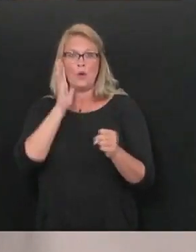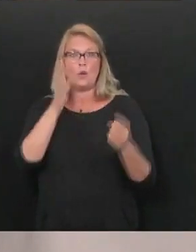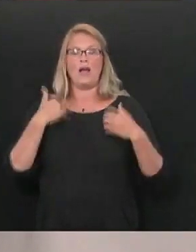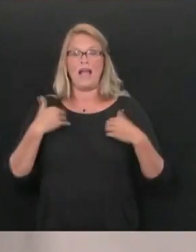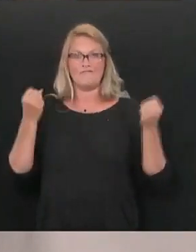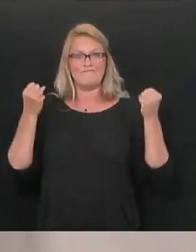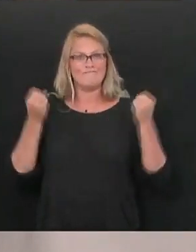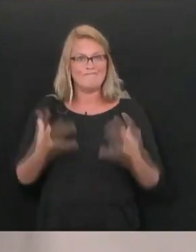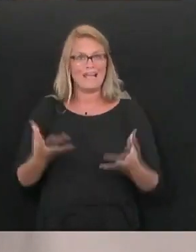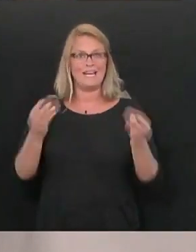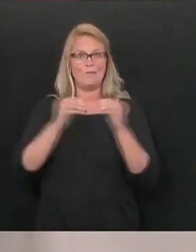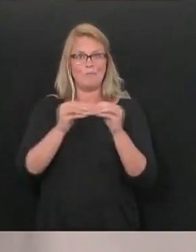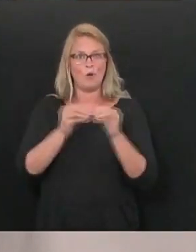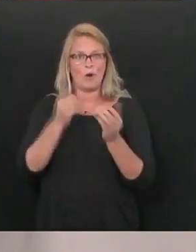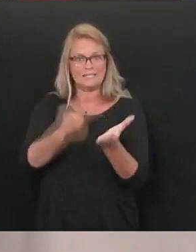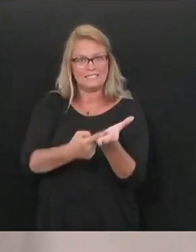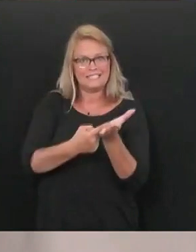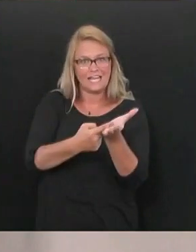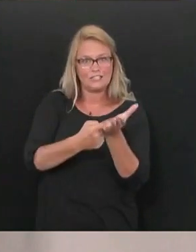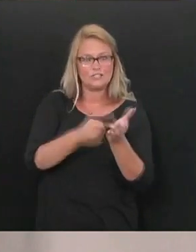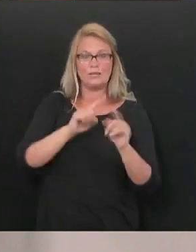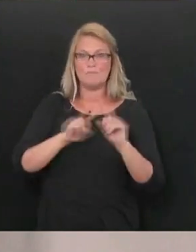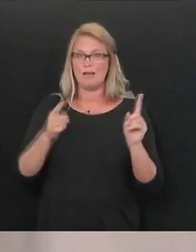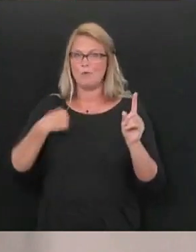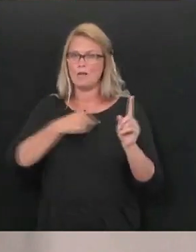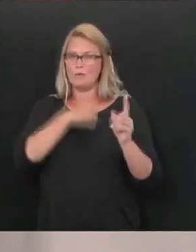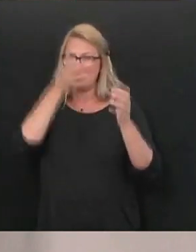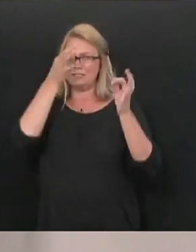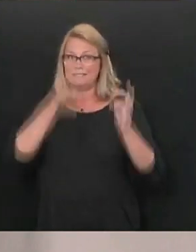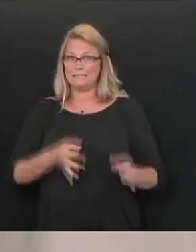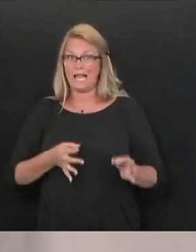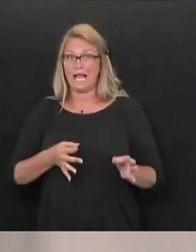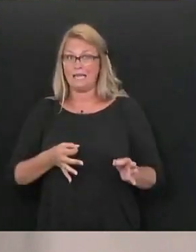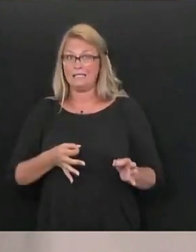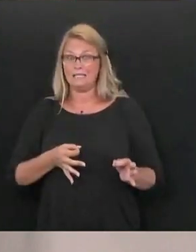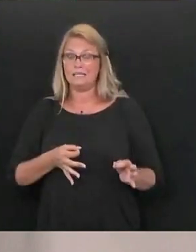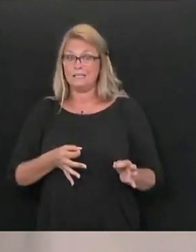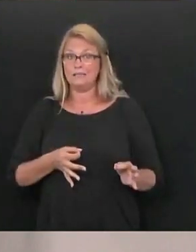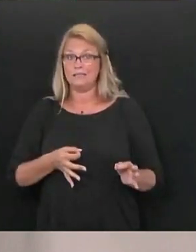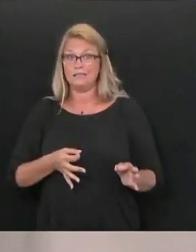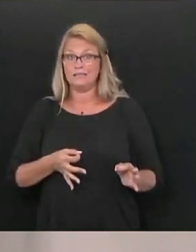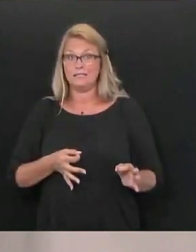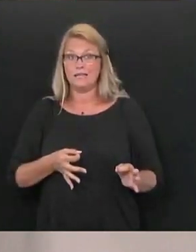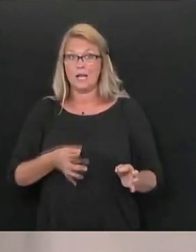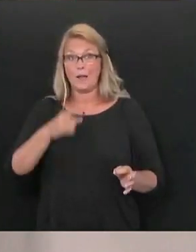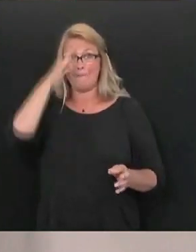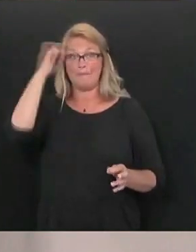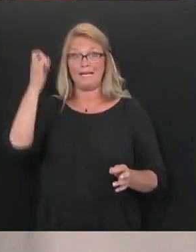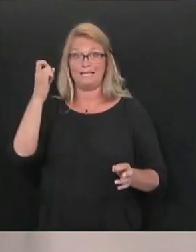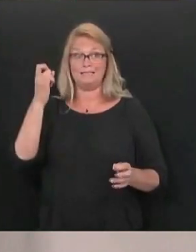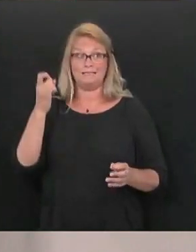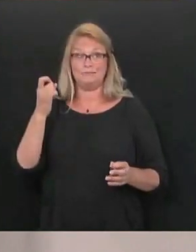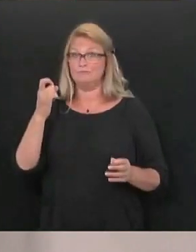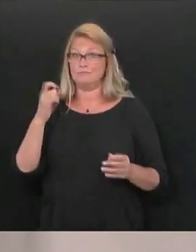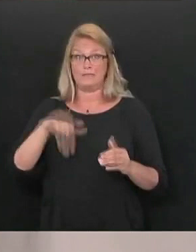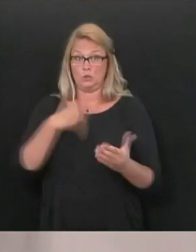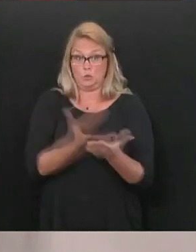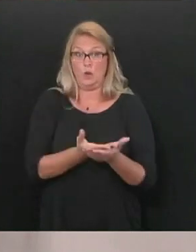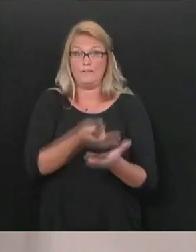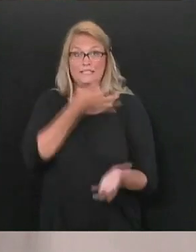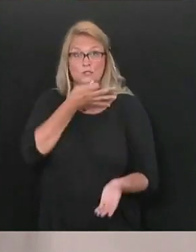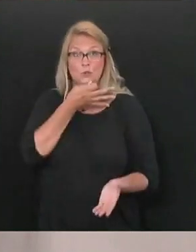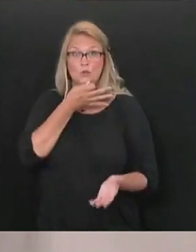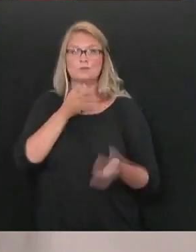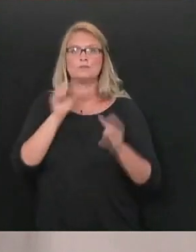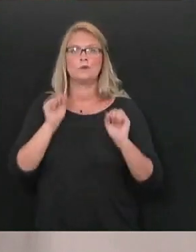discussions and everything. But we will be making decisions very quickly because the decision time is upon us. And so